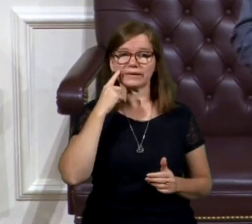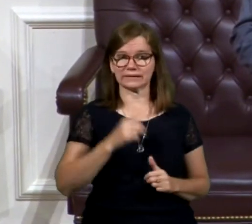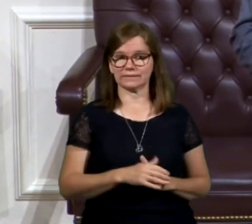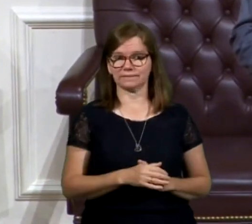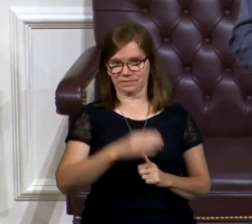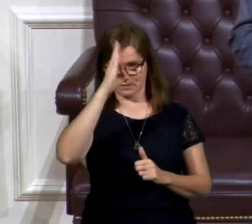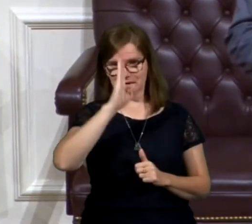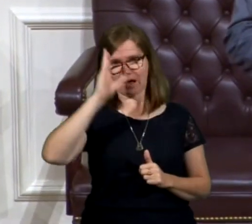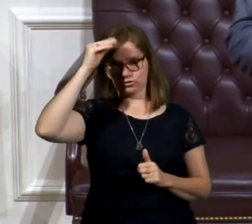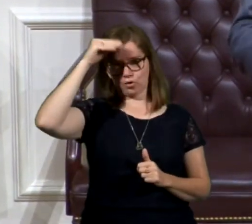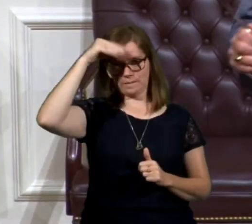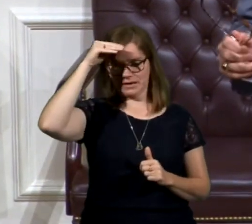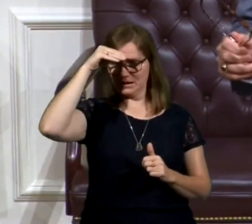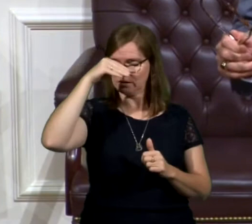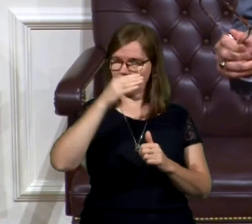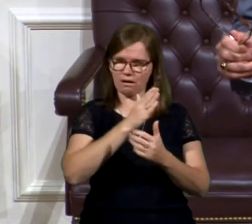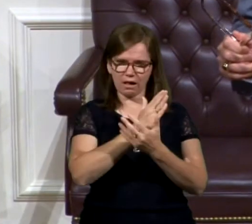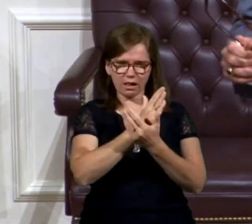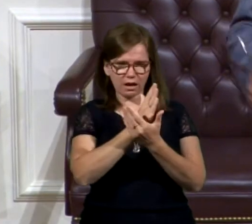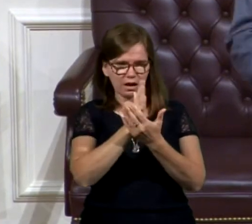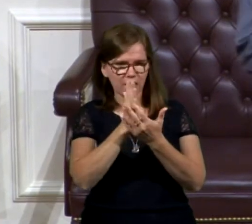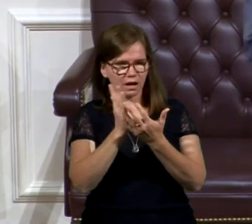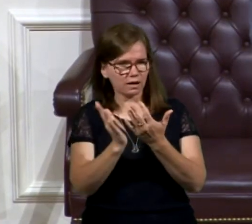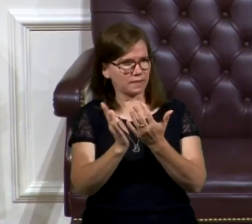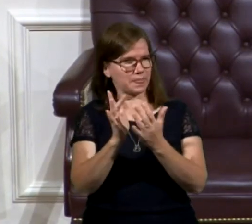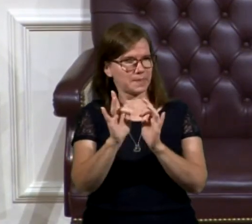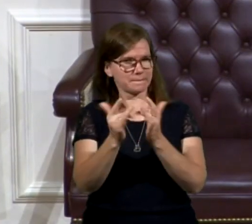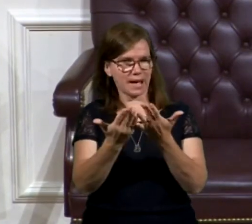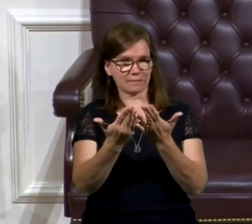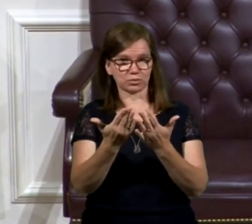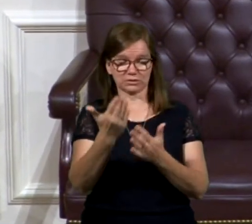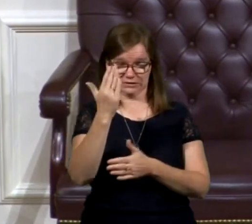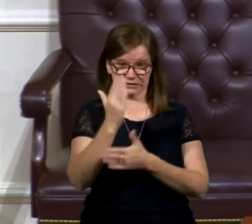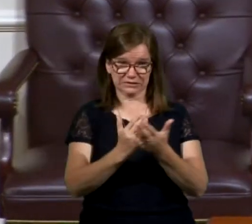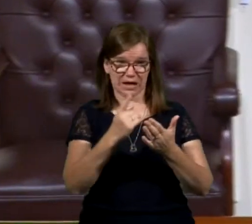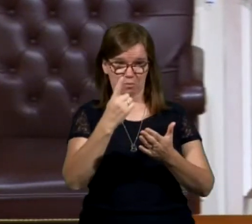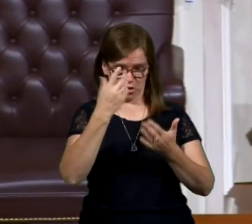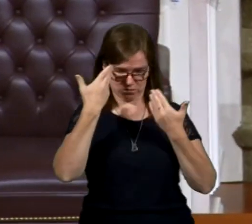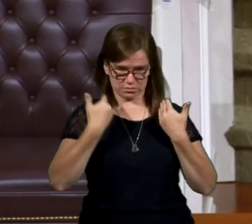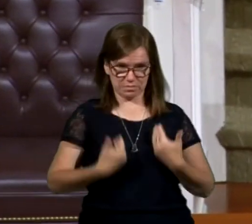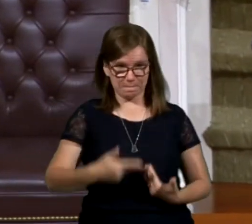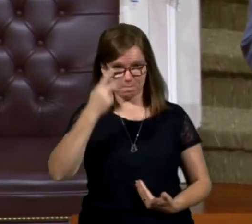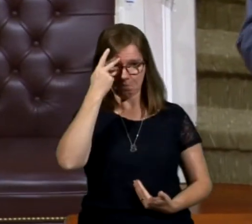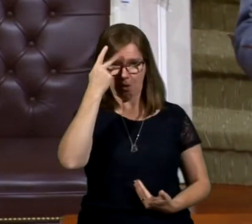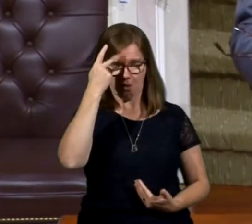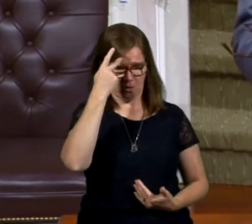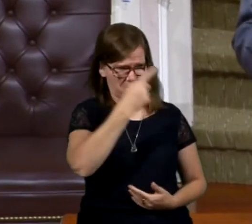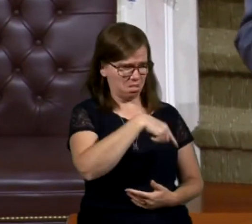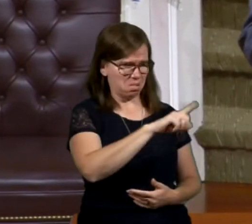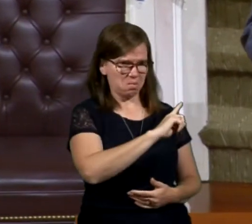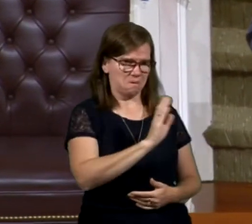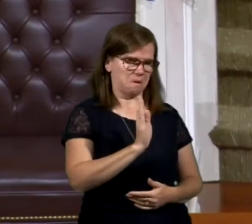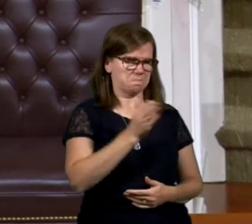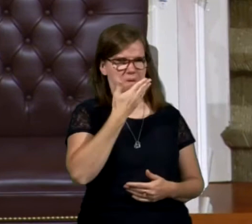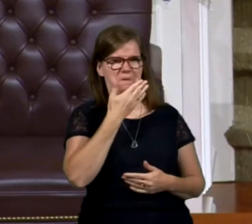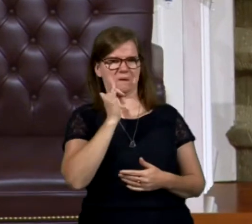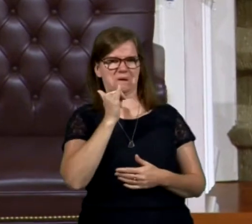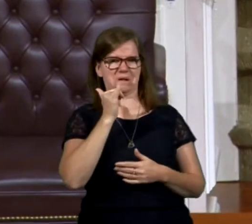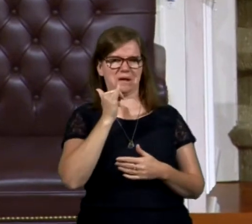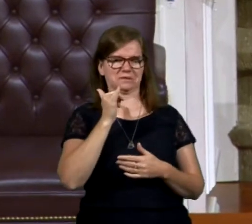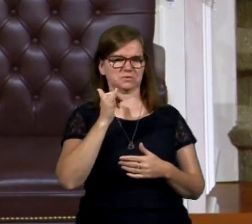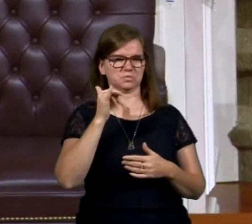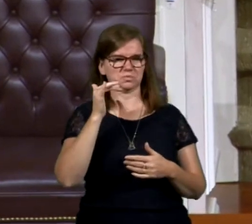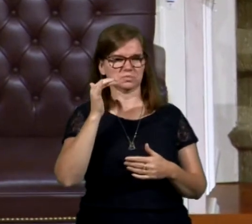God's opinion. All through the Bible. Here's a guy who's being treated like trash. He said, oh, you know what? I know what the Bible